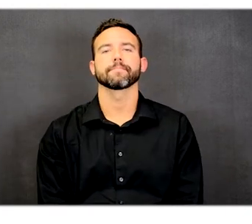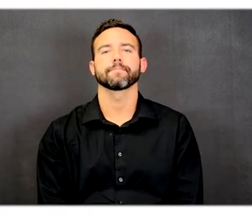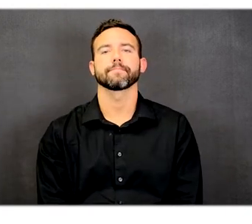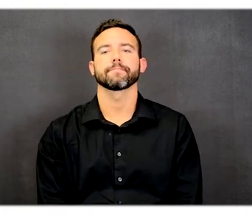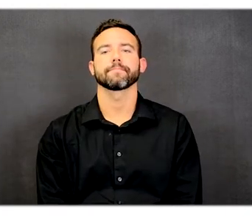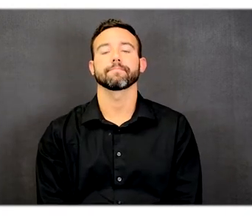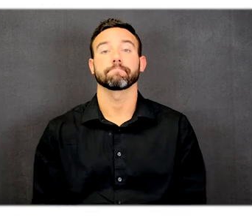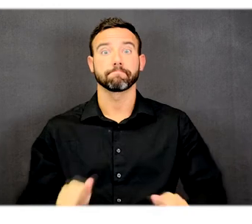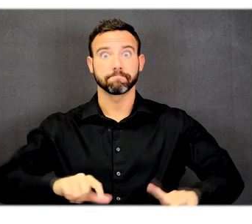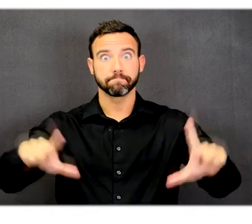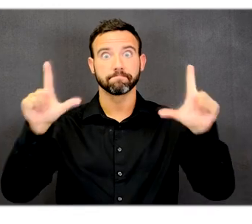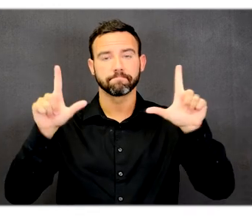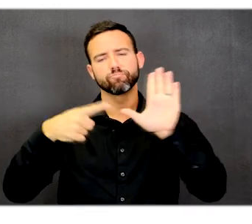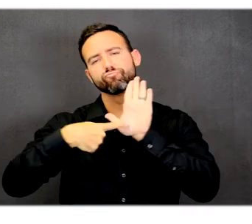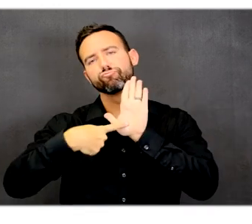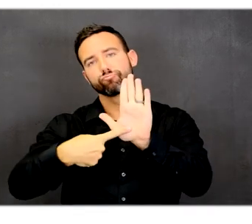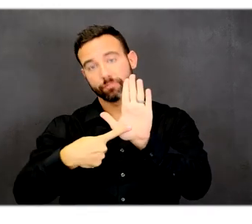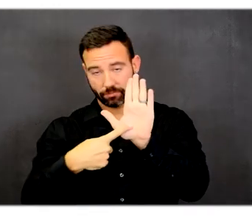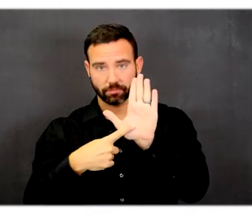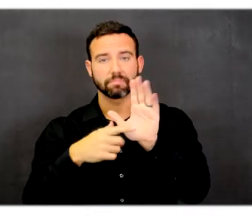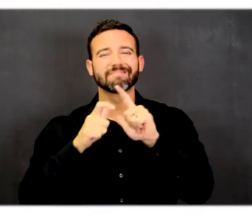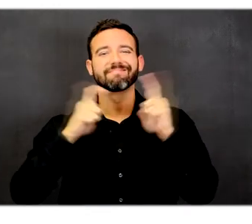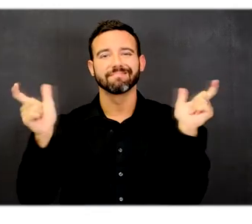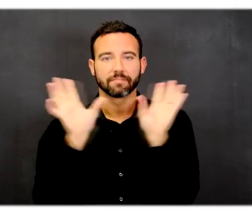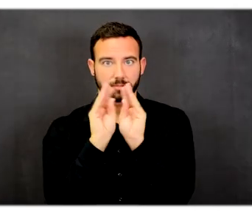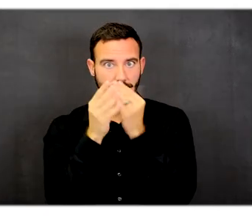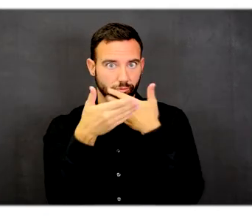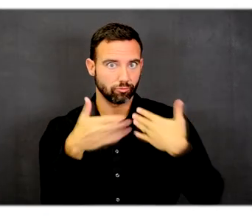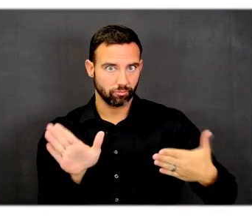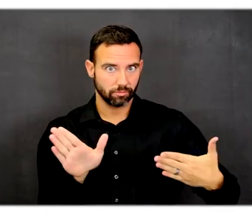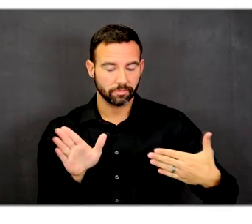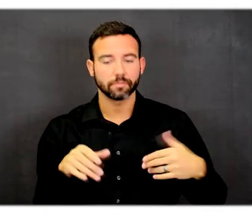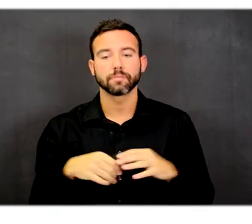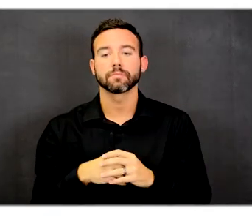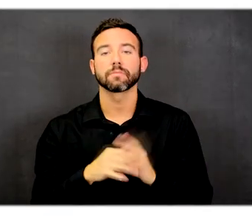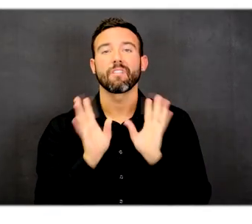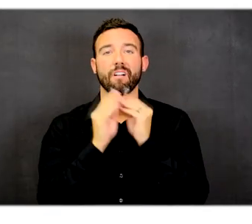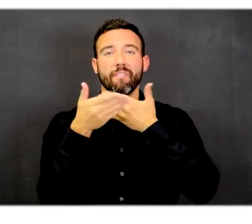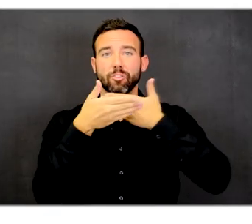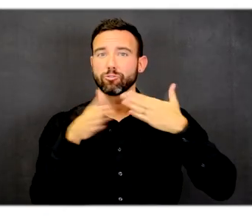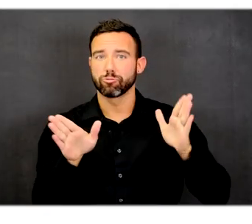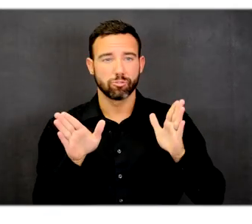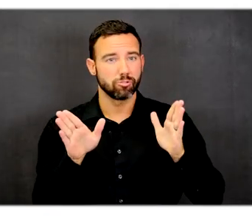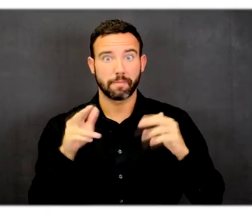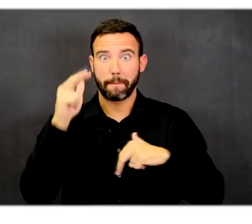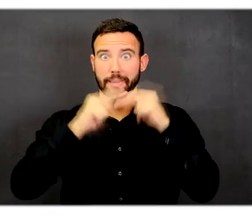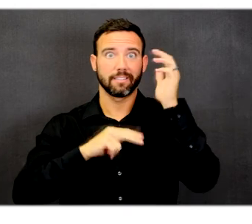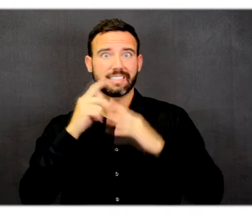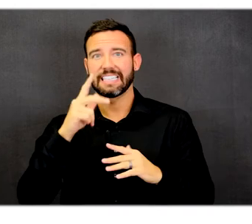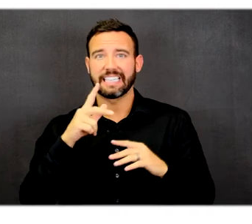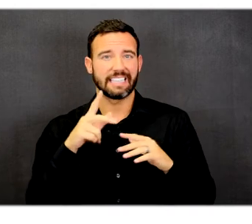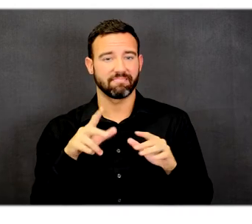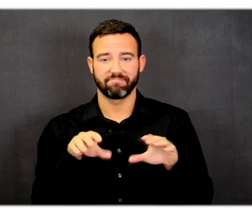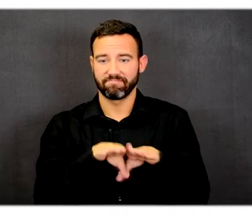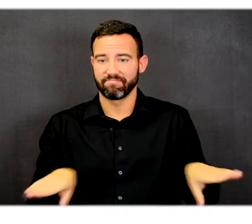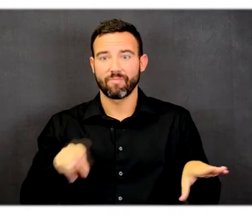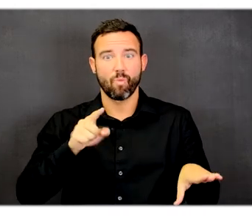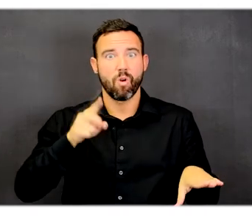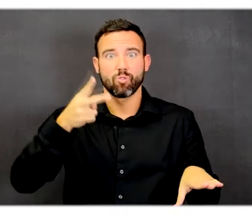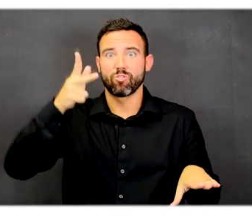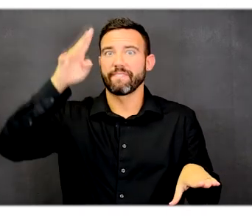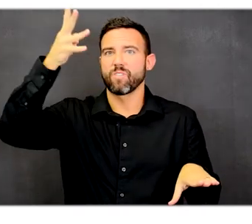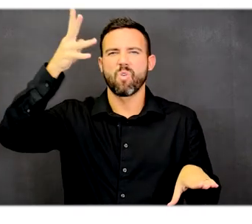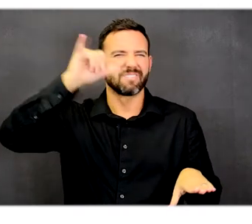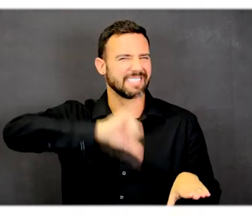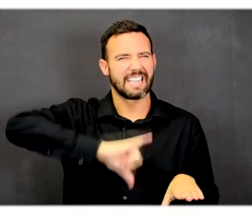This slide shows the major conference rooms. Conference rooms are maintained in the same location on levels 1 through 4 and